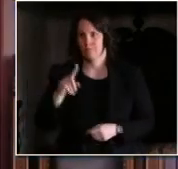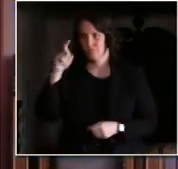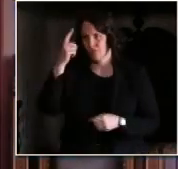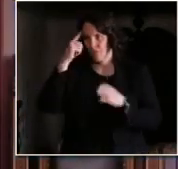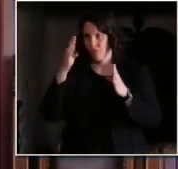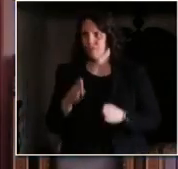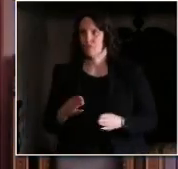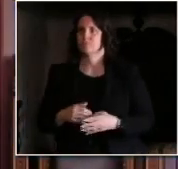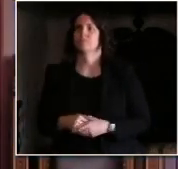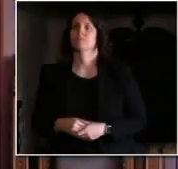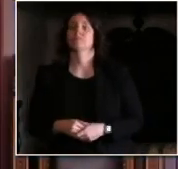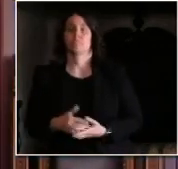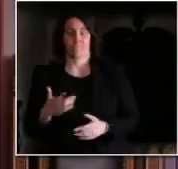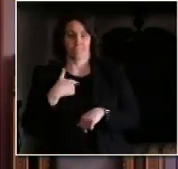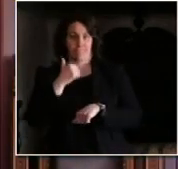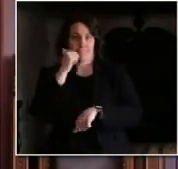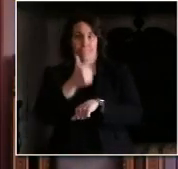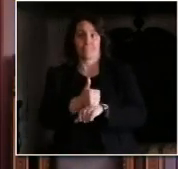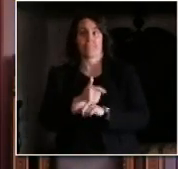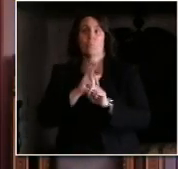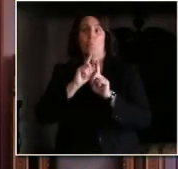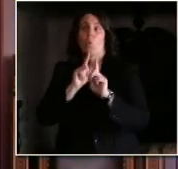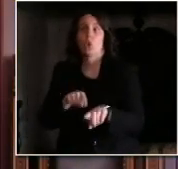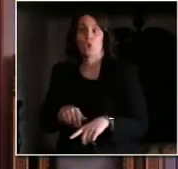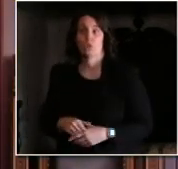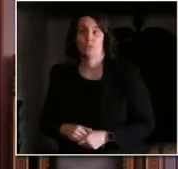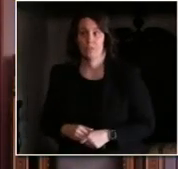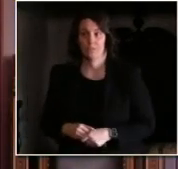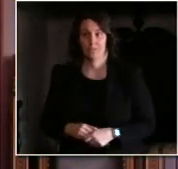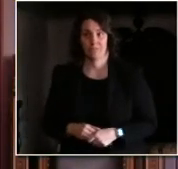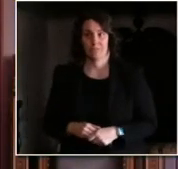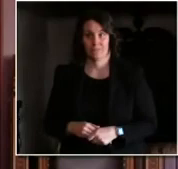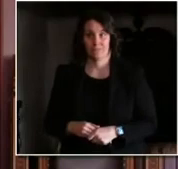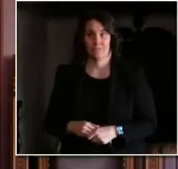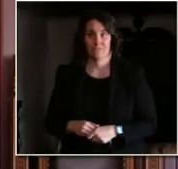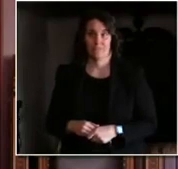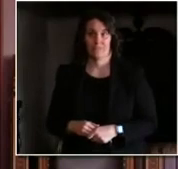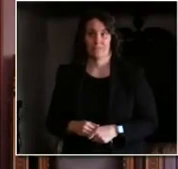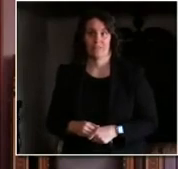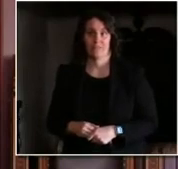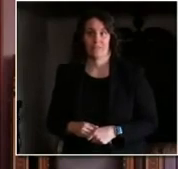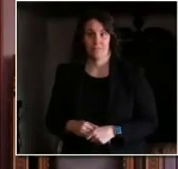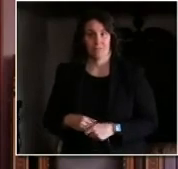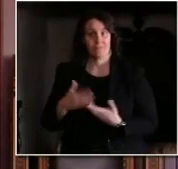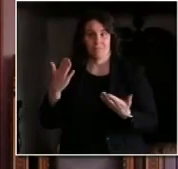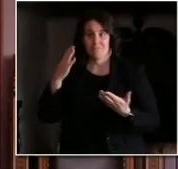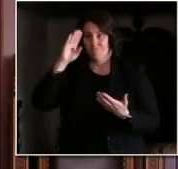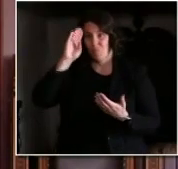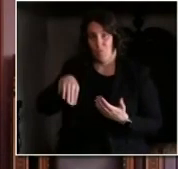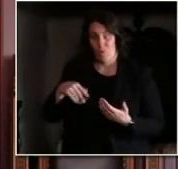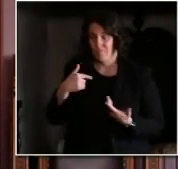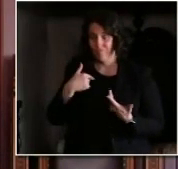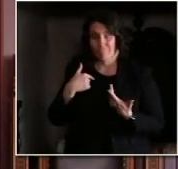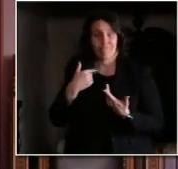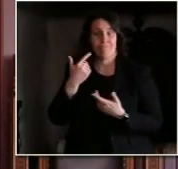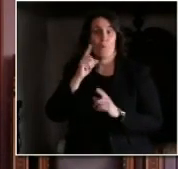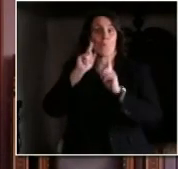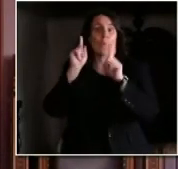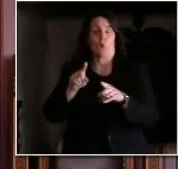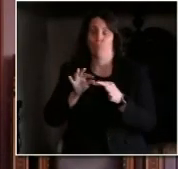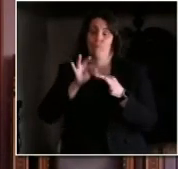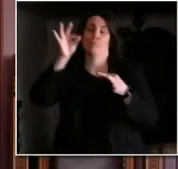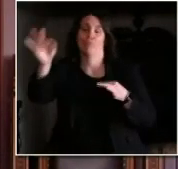place at that time and the capital the capital and its grounds have been